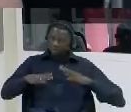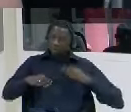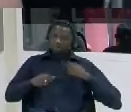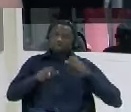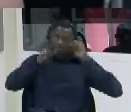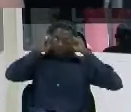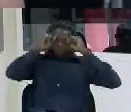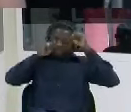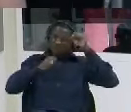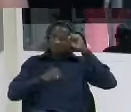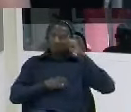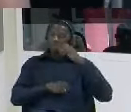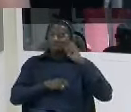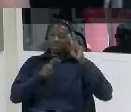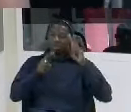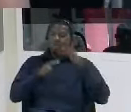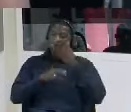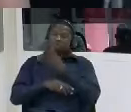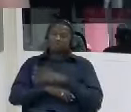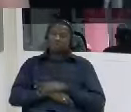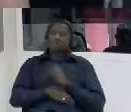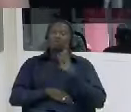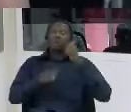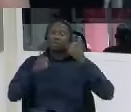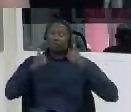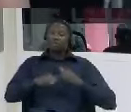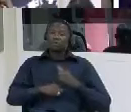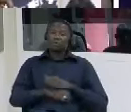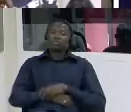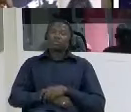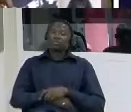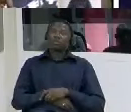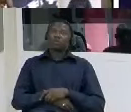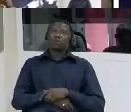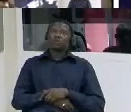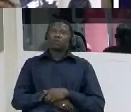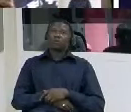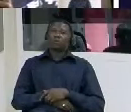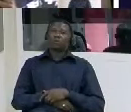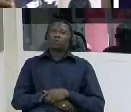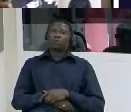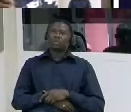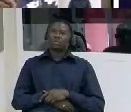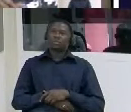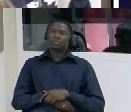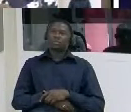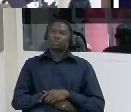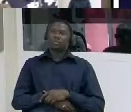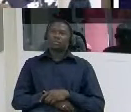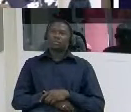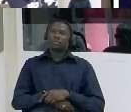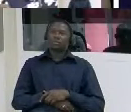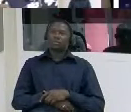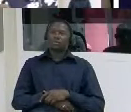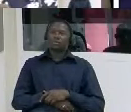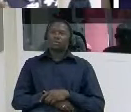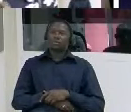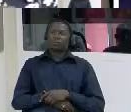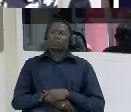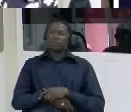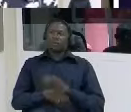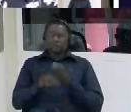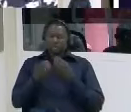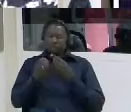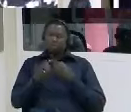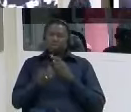what happened um can you just repeat the name you mentioned um as being affected by these attempted kidnappings